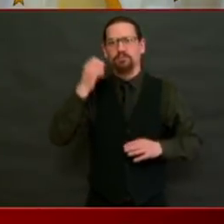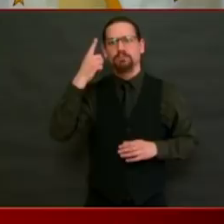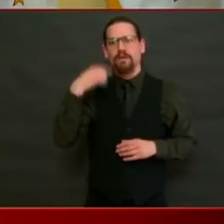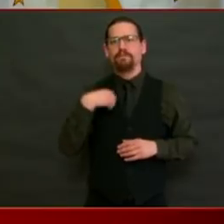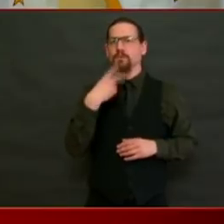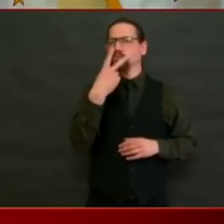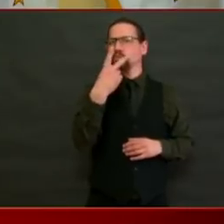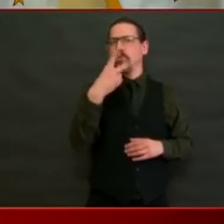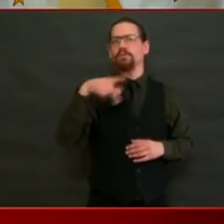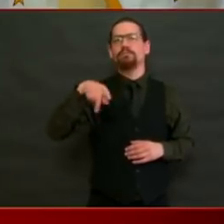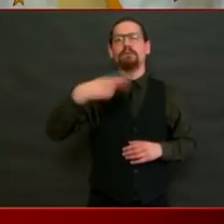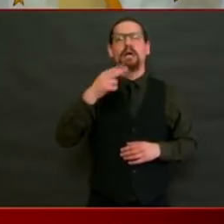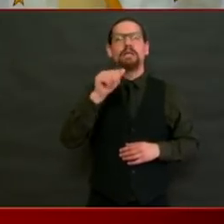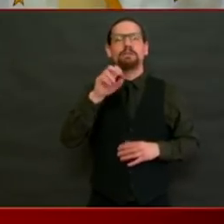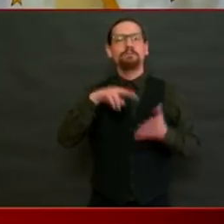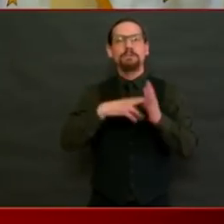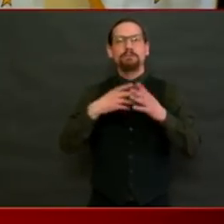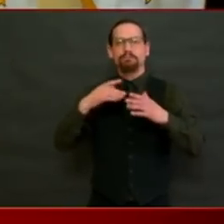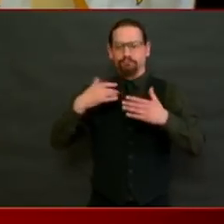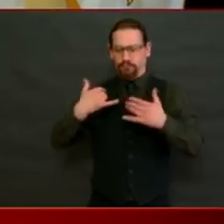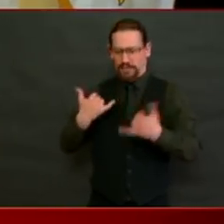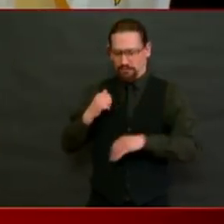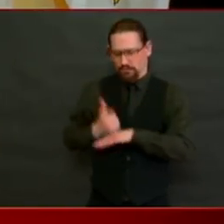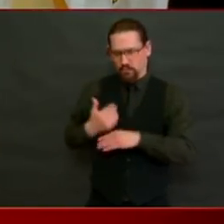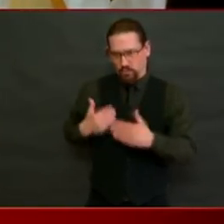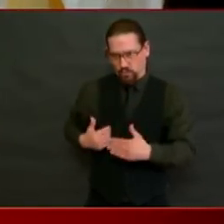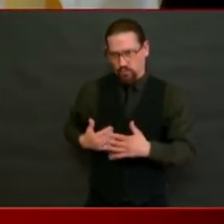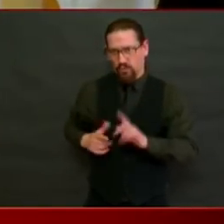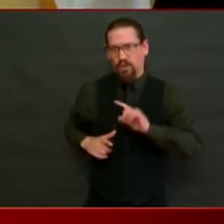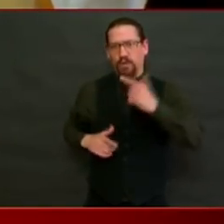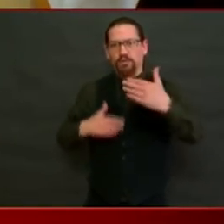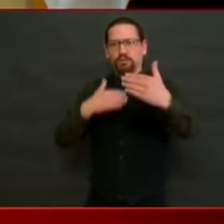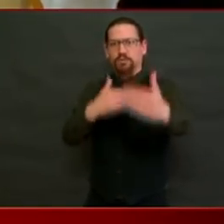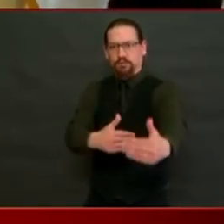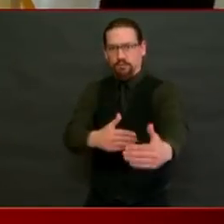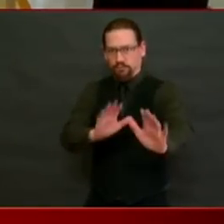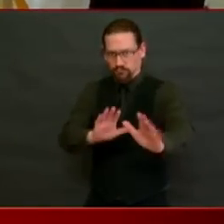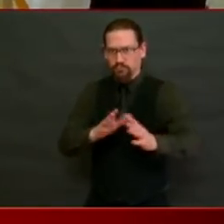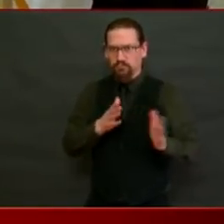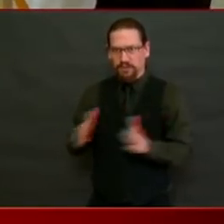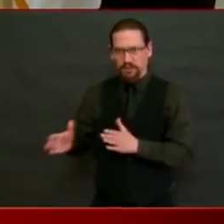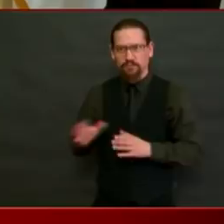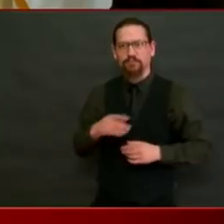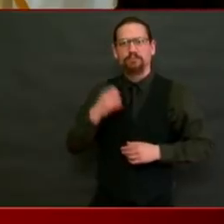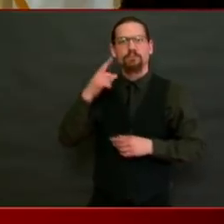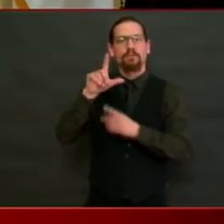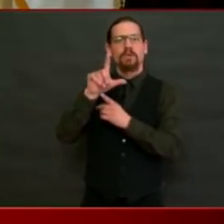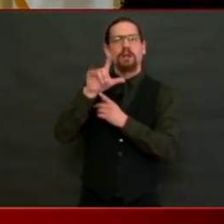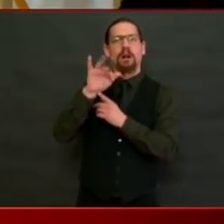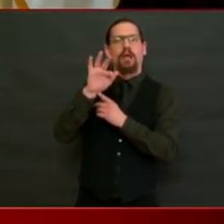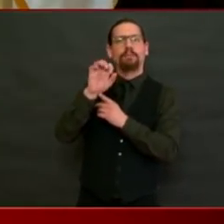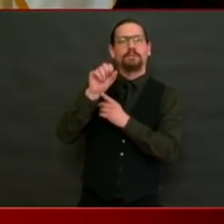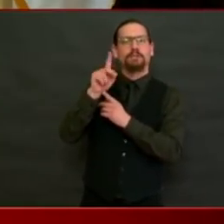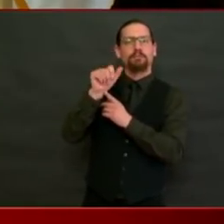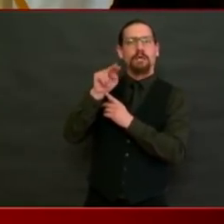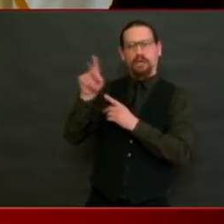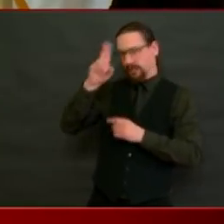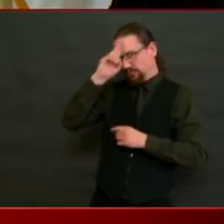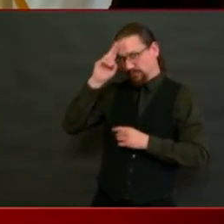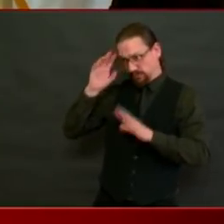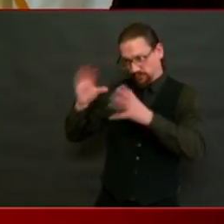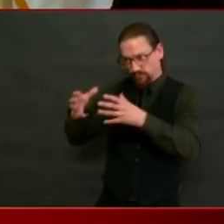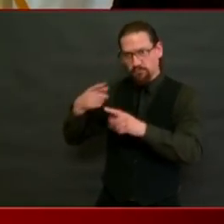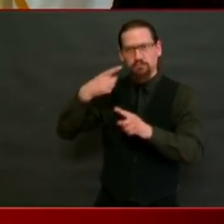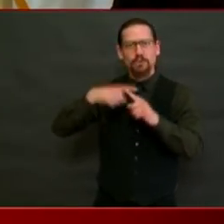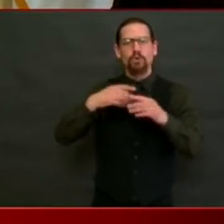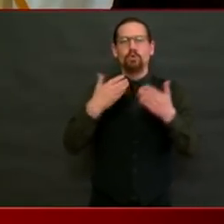Care New England teams are putting together in terms of bed availability, and of course that all depends on what other